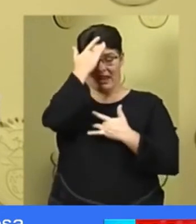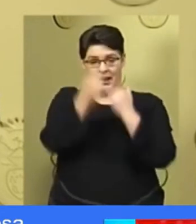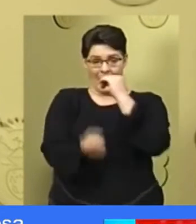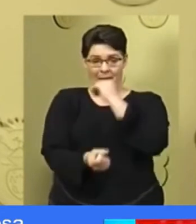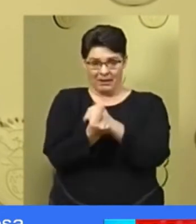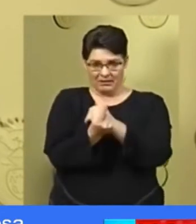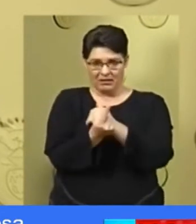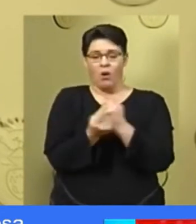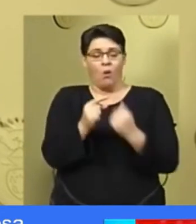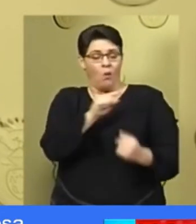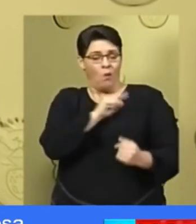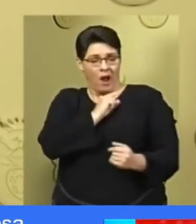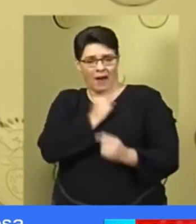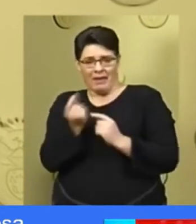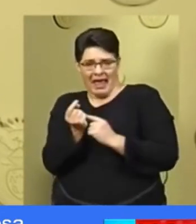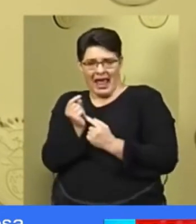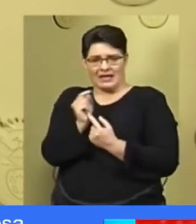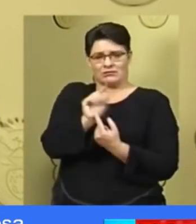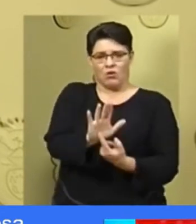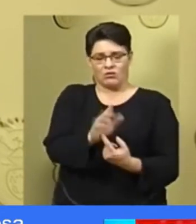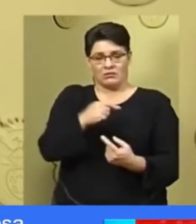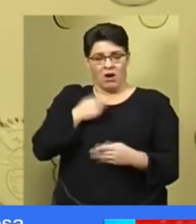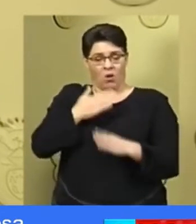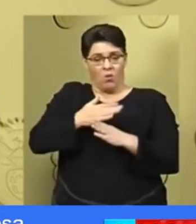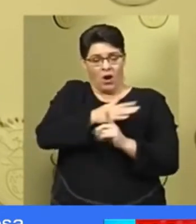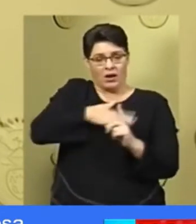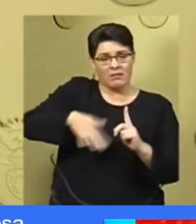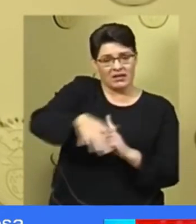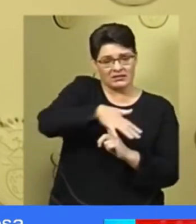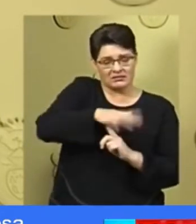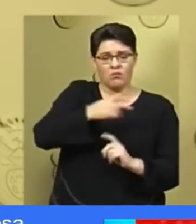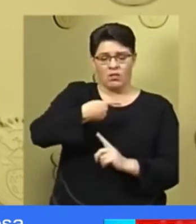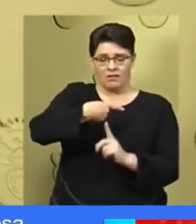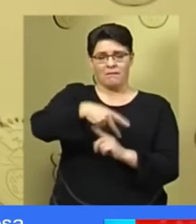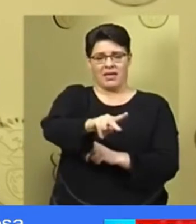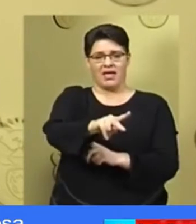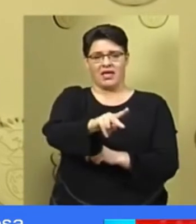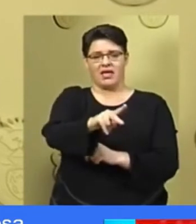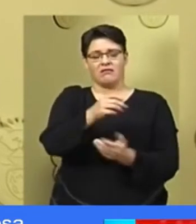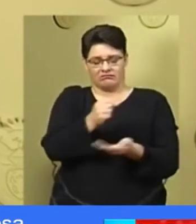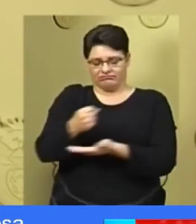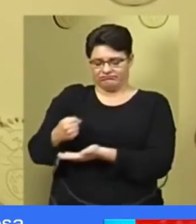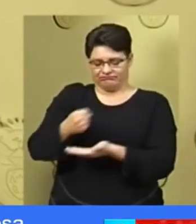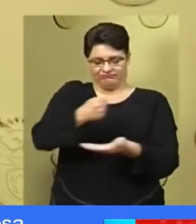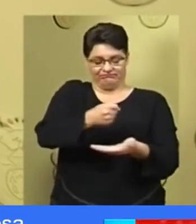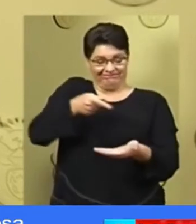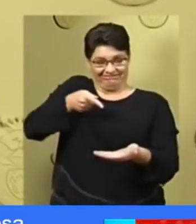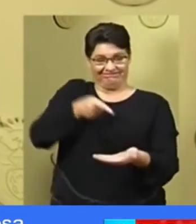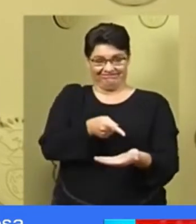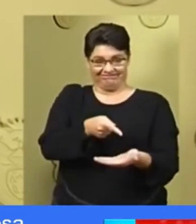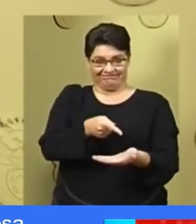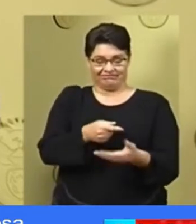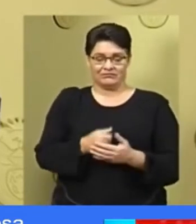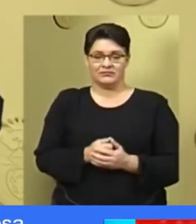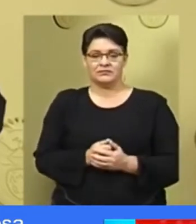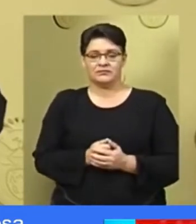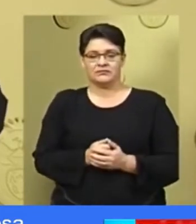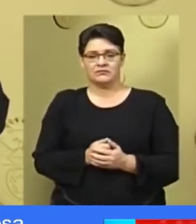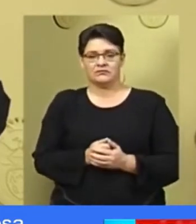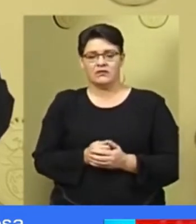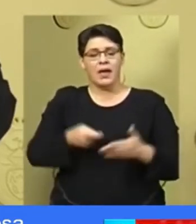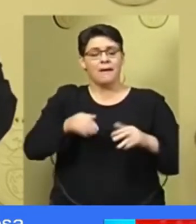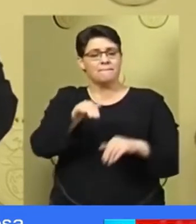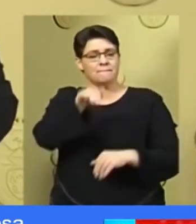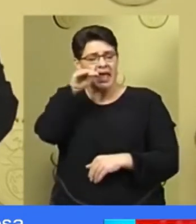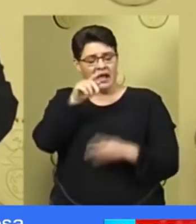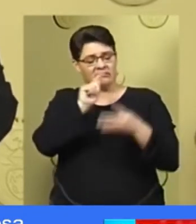through exposure at their workplace will be paid through the compensation fund. commercial